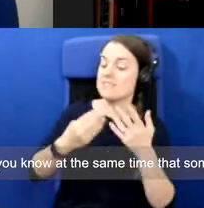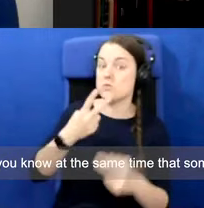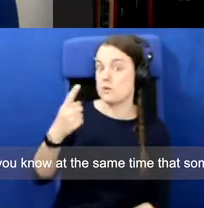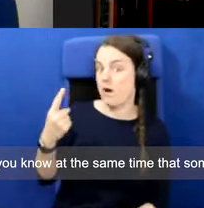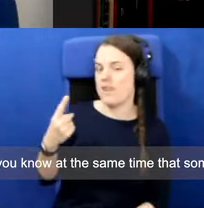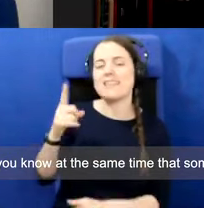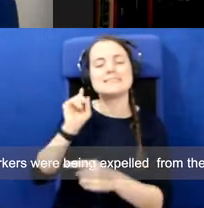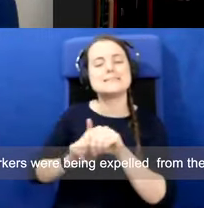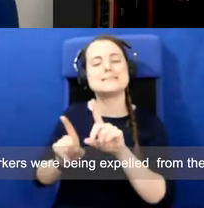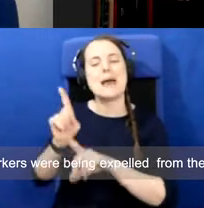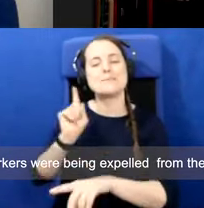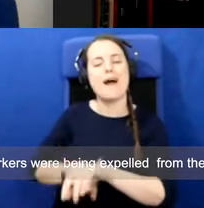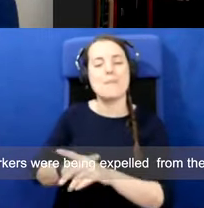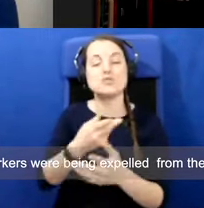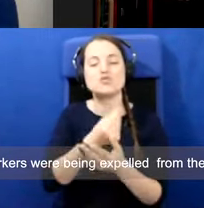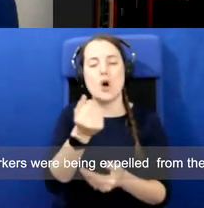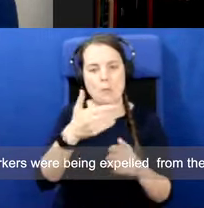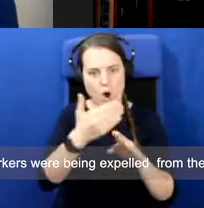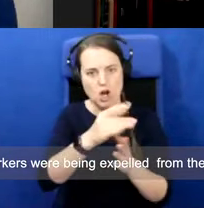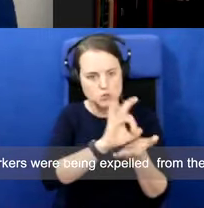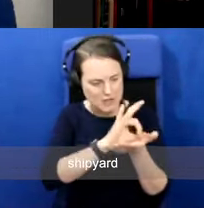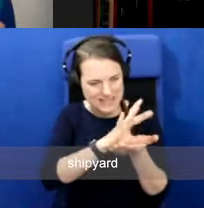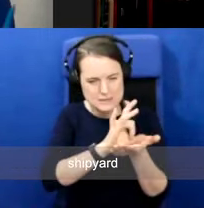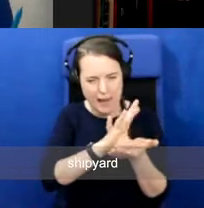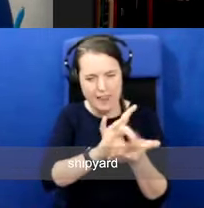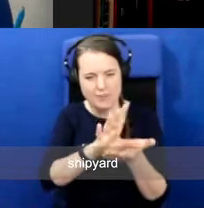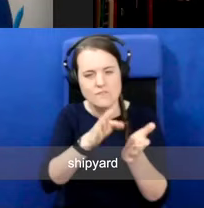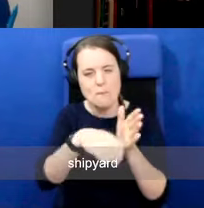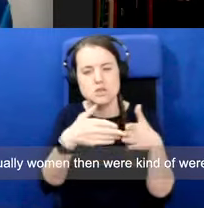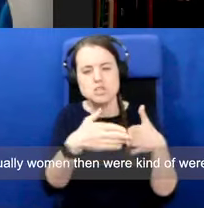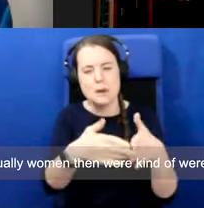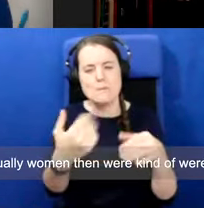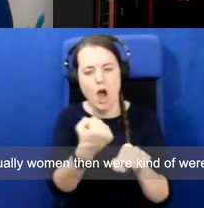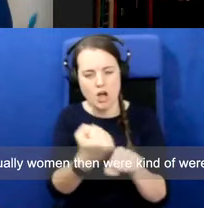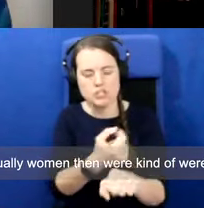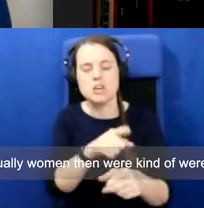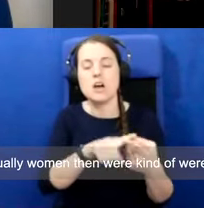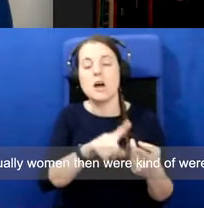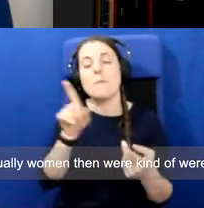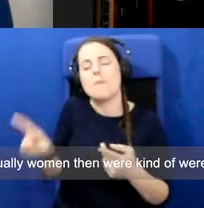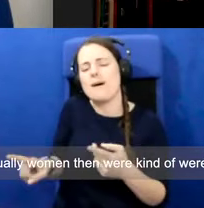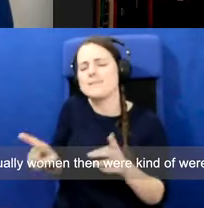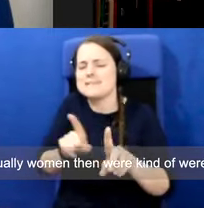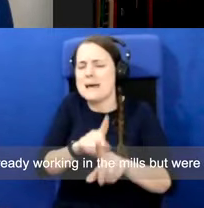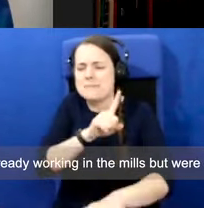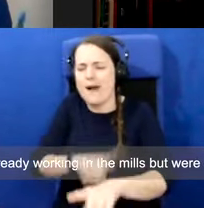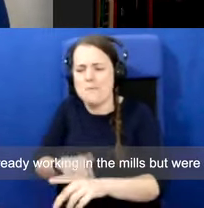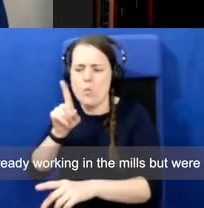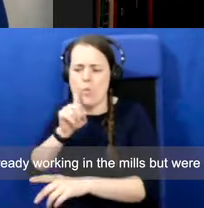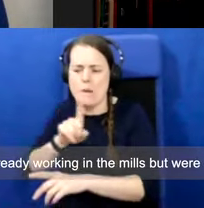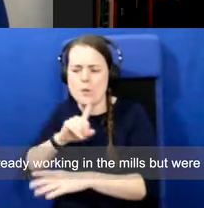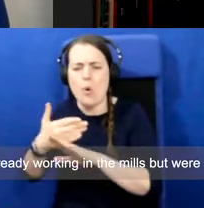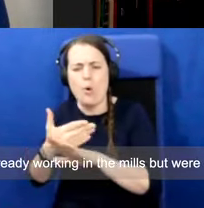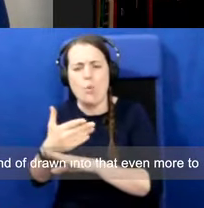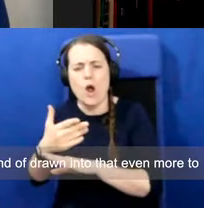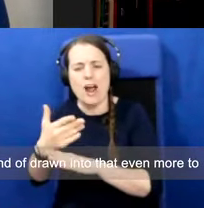some workers were being expelled from the shipyard, actually women then were kind of, were already working in the mills, but were kind of